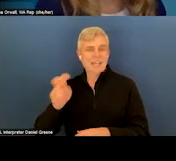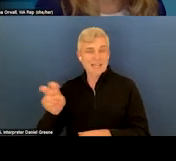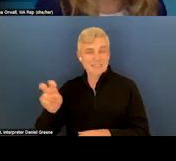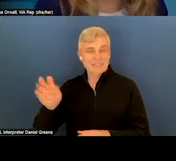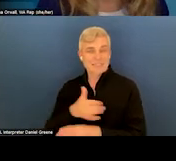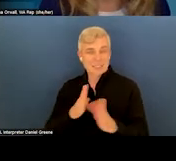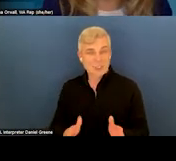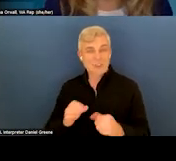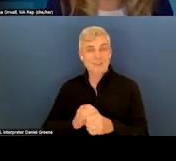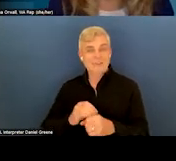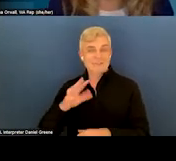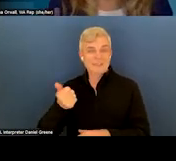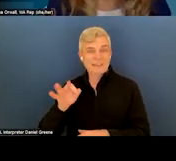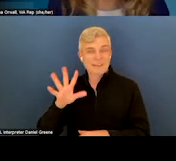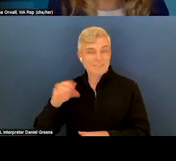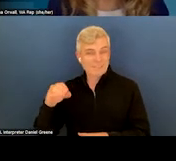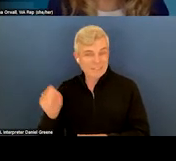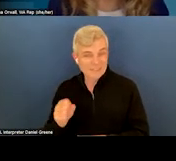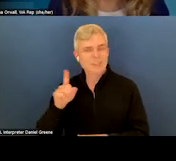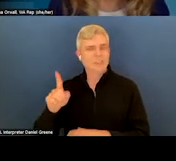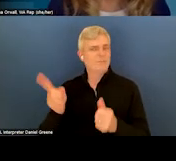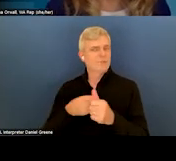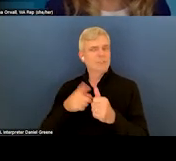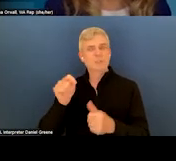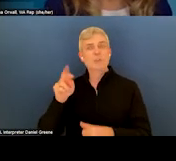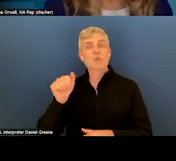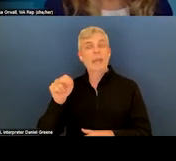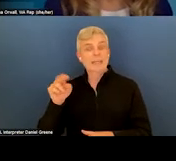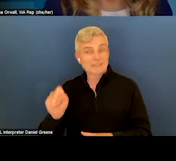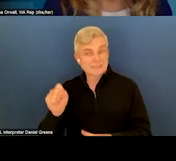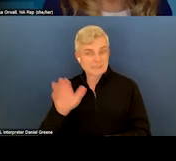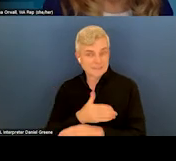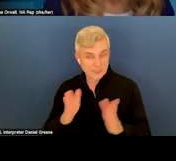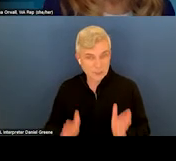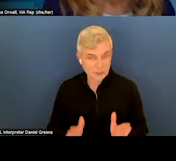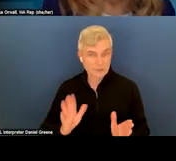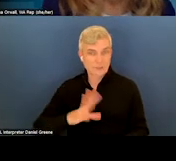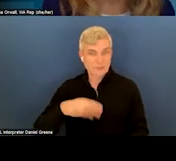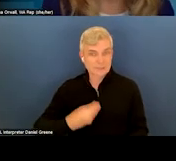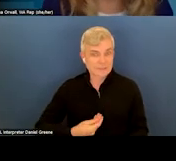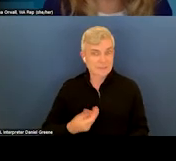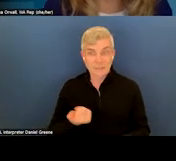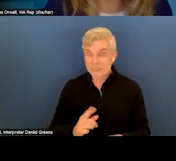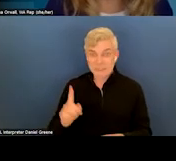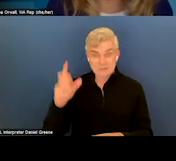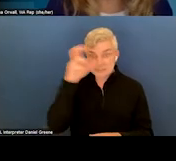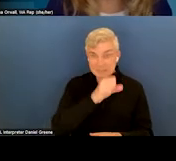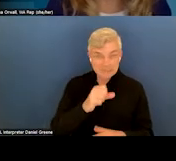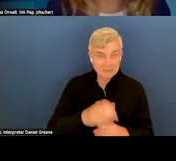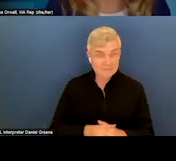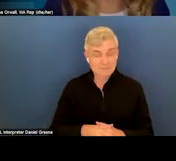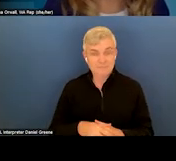trans singer. Okay. So, I don't know if people have a guess. Any guesses? Twist and Shout.